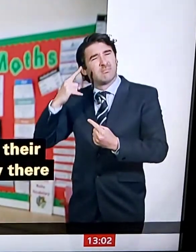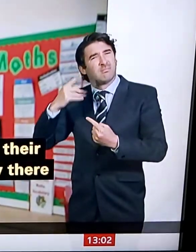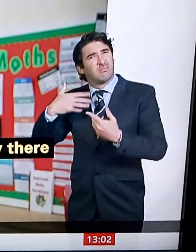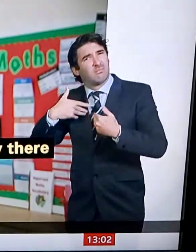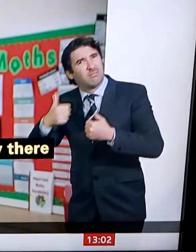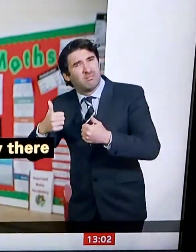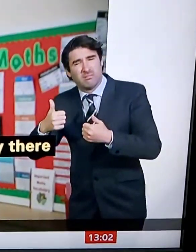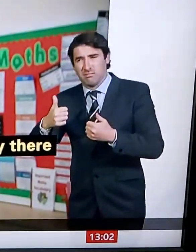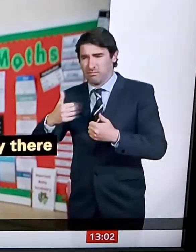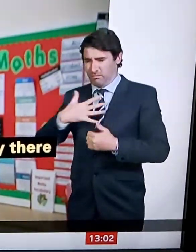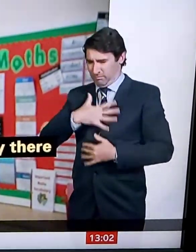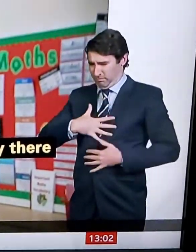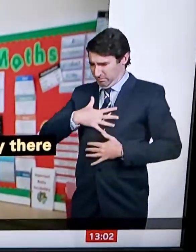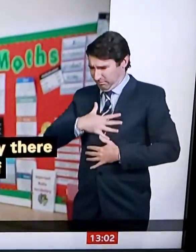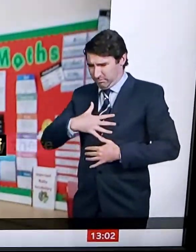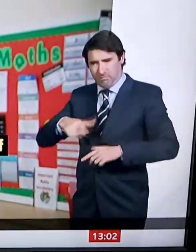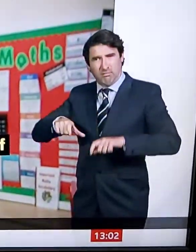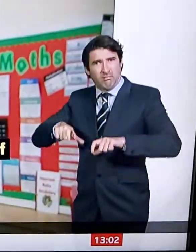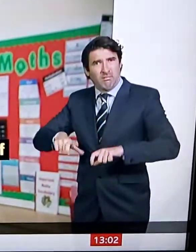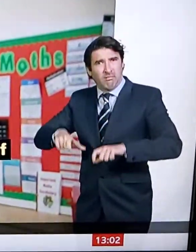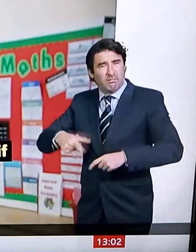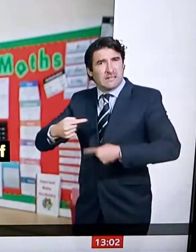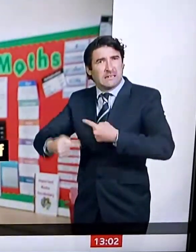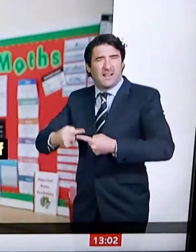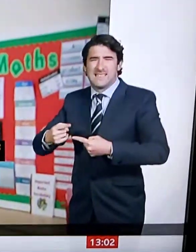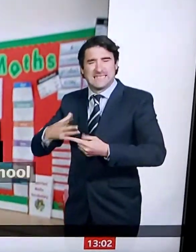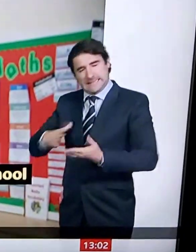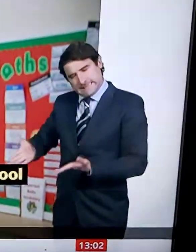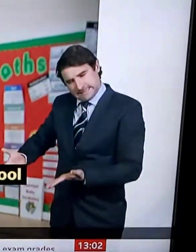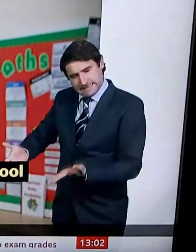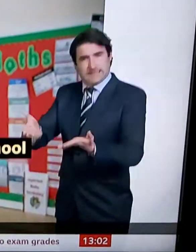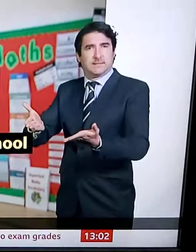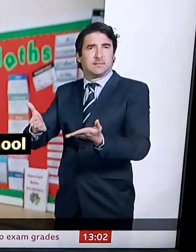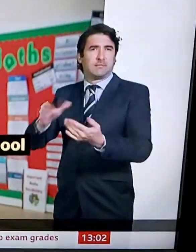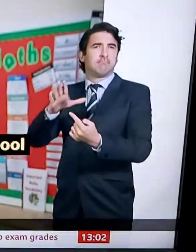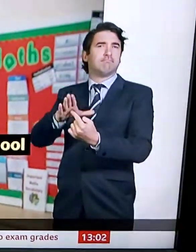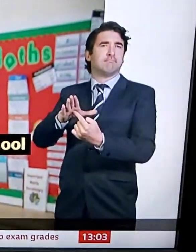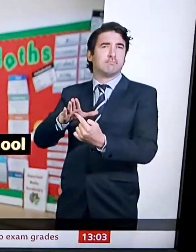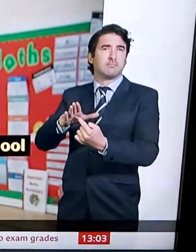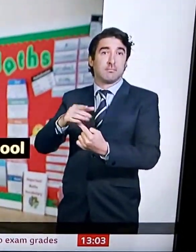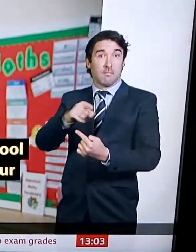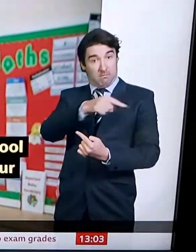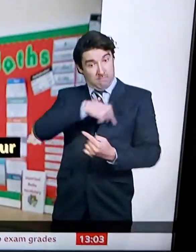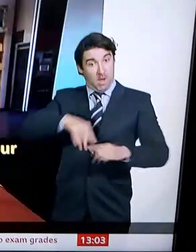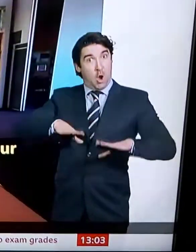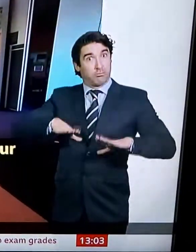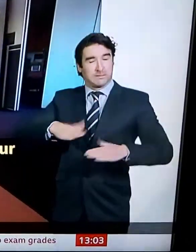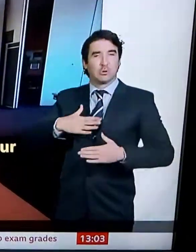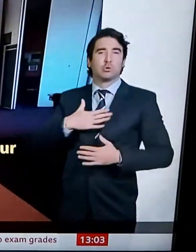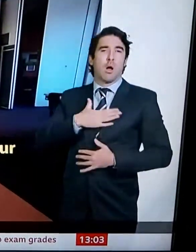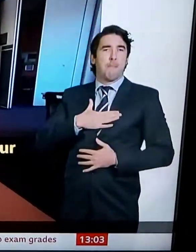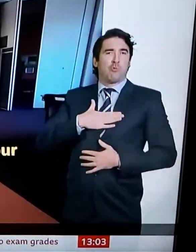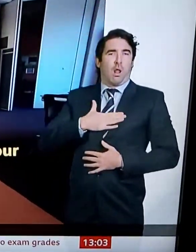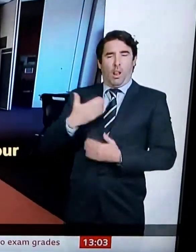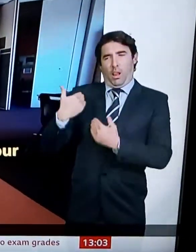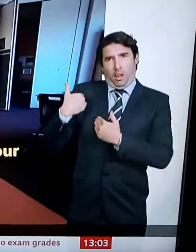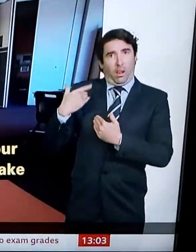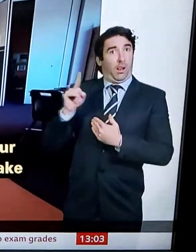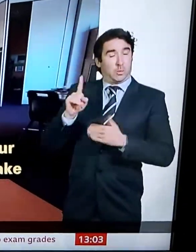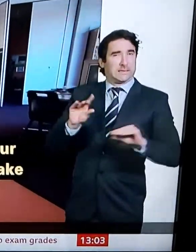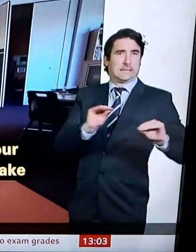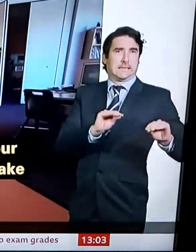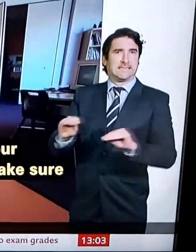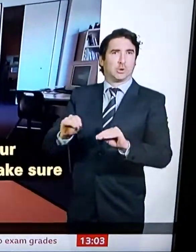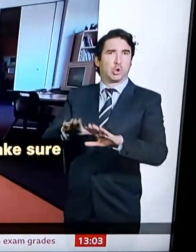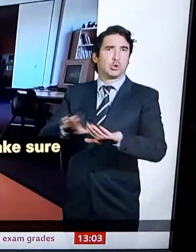that the actual result is, in fact, the reverse of that. They point into those huge cubes that we saw at rolling stations